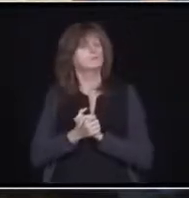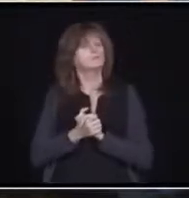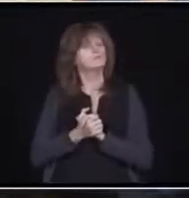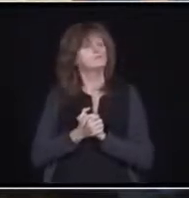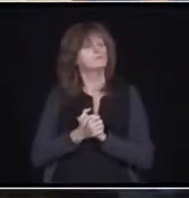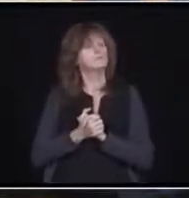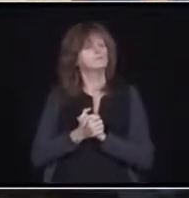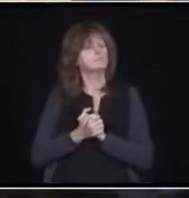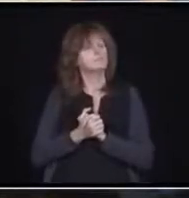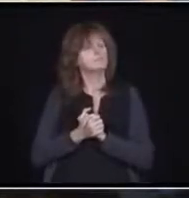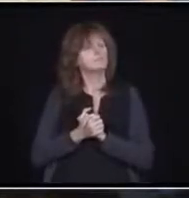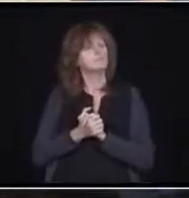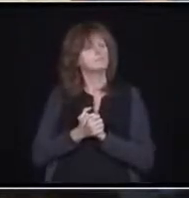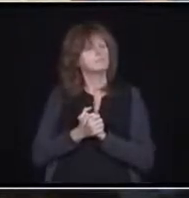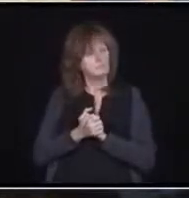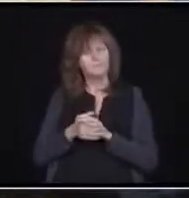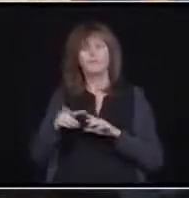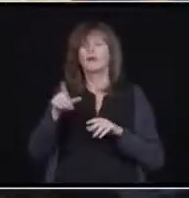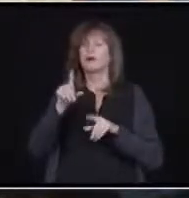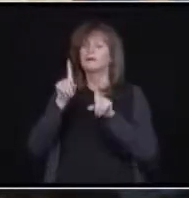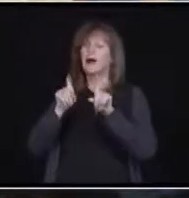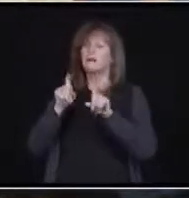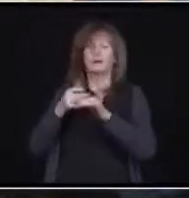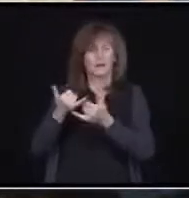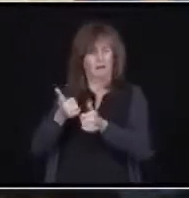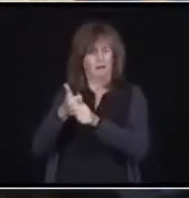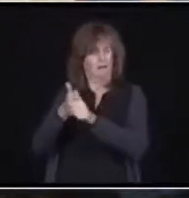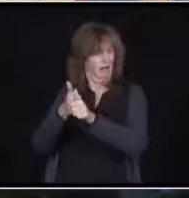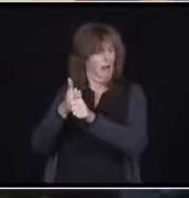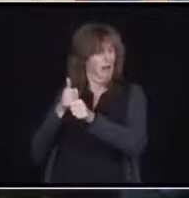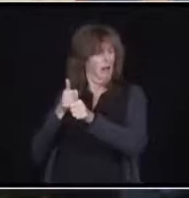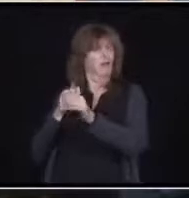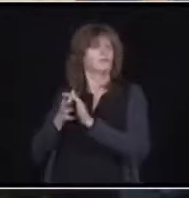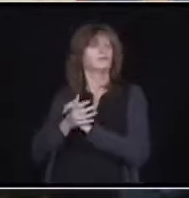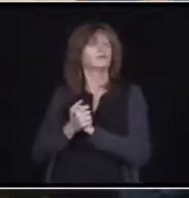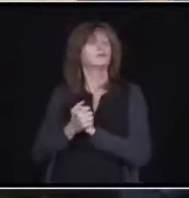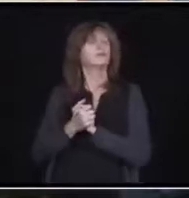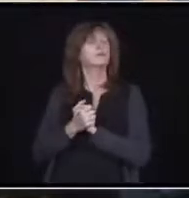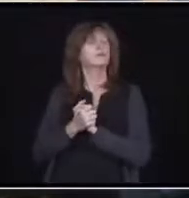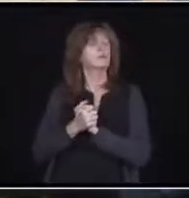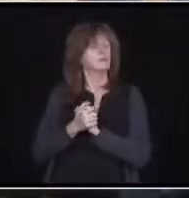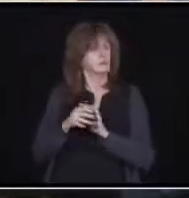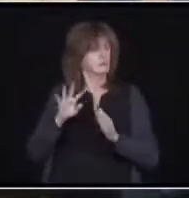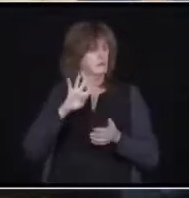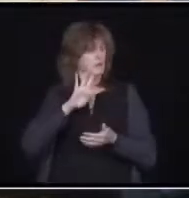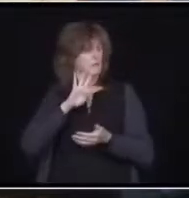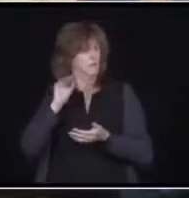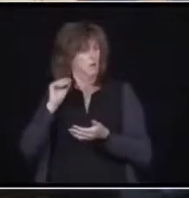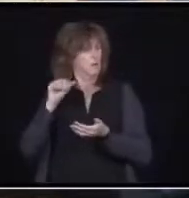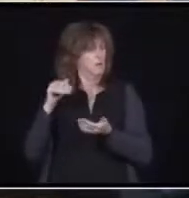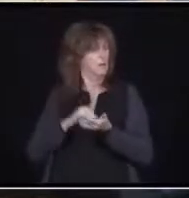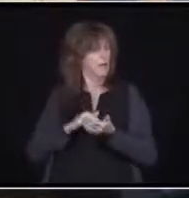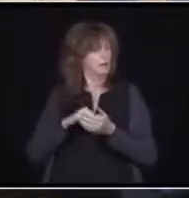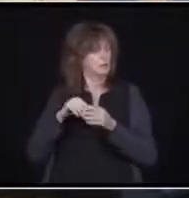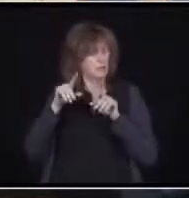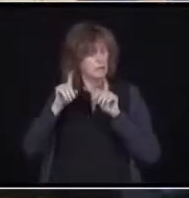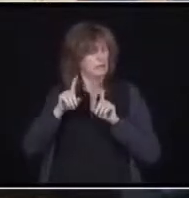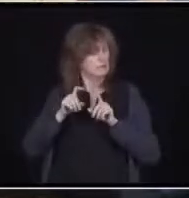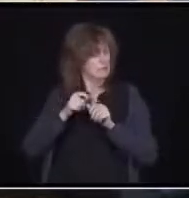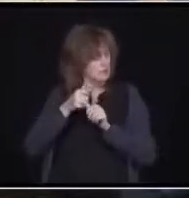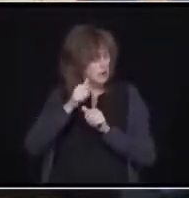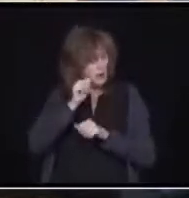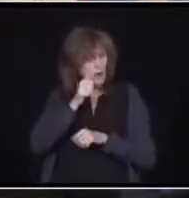it's north of 82,000 today. And like Miranda said earlier, that's the highest. What's this doing to the delays in people getting test results? The